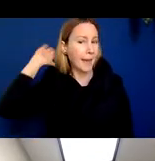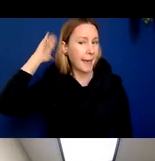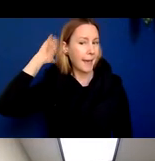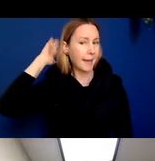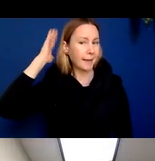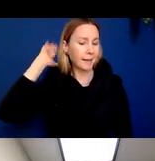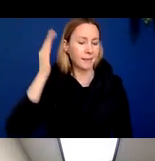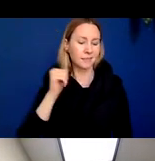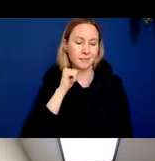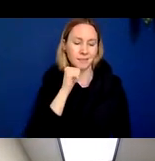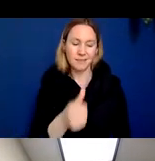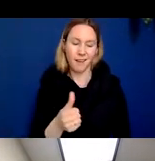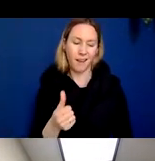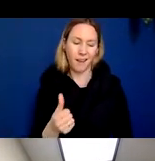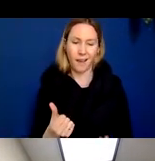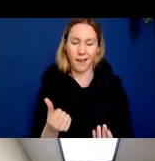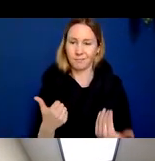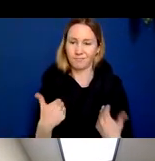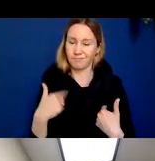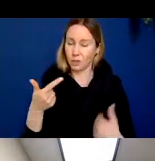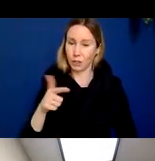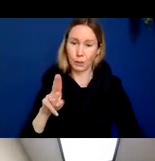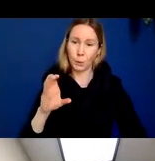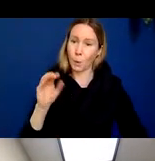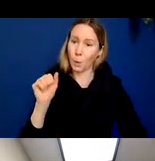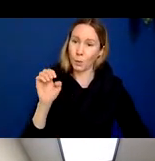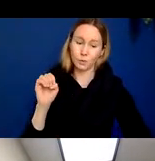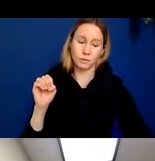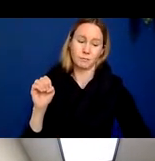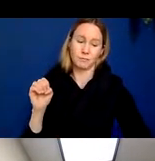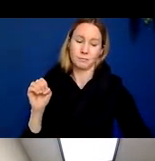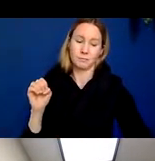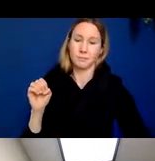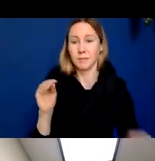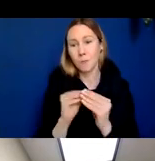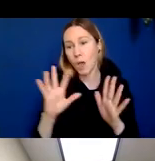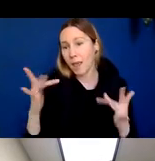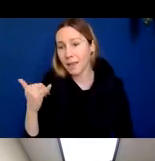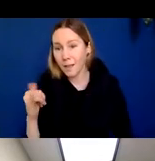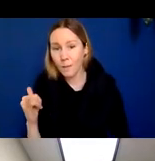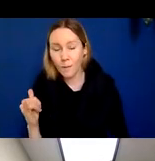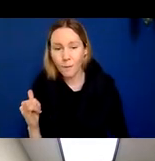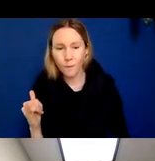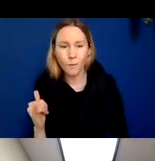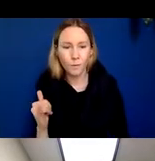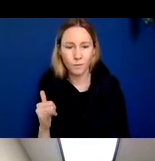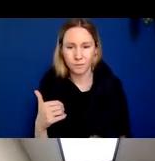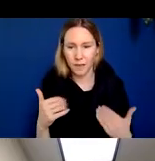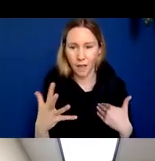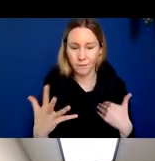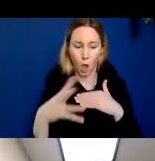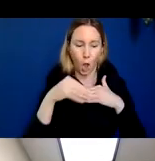not taking up glucose as they should, meaning as the other parts of the brain that are more light yellow, that are taking up glucose